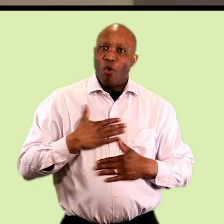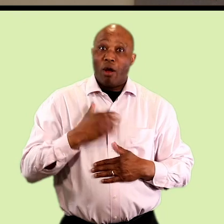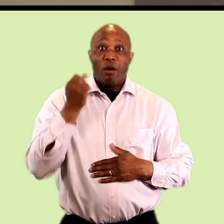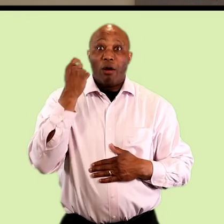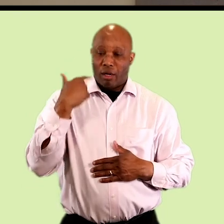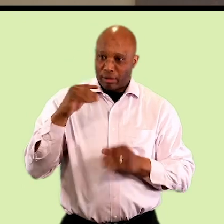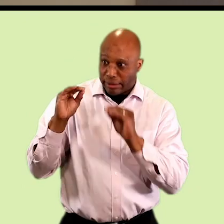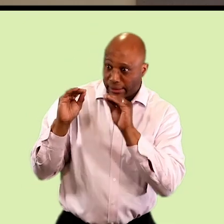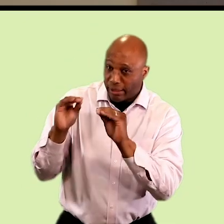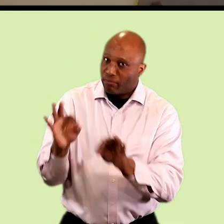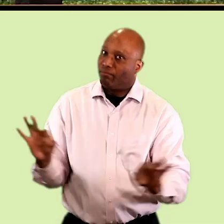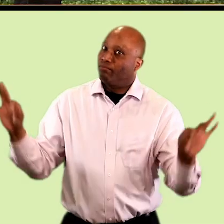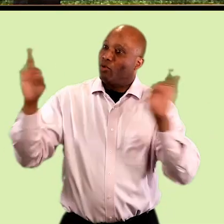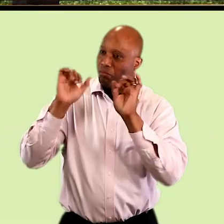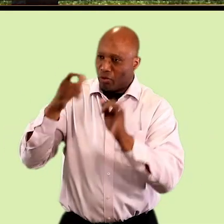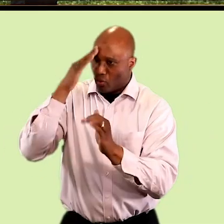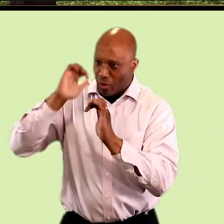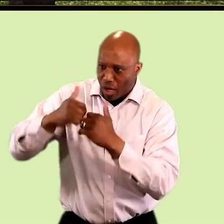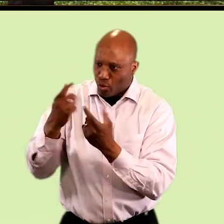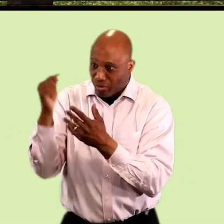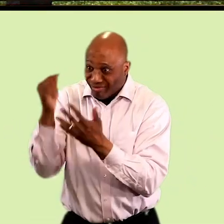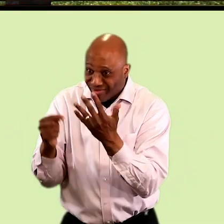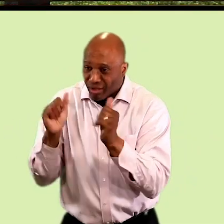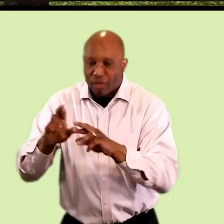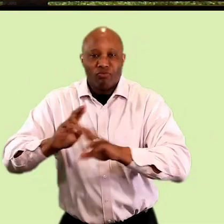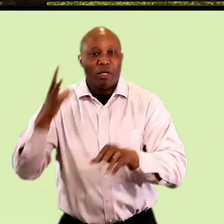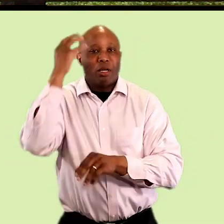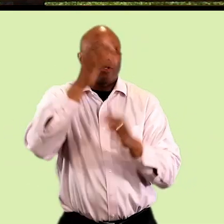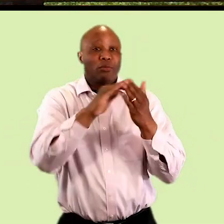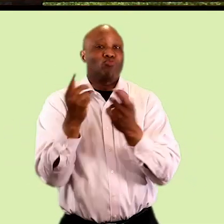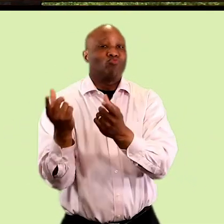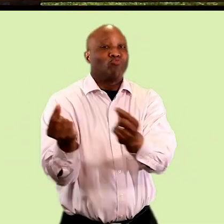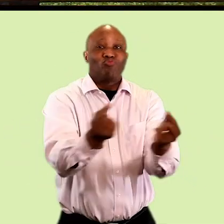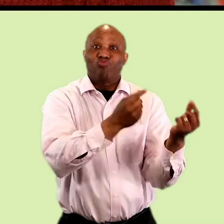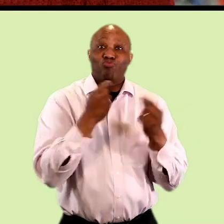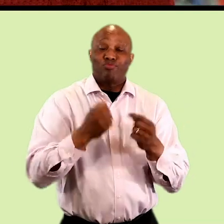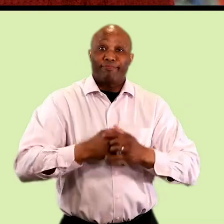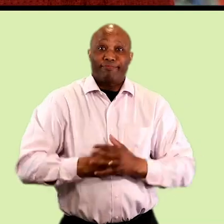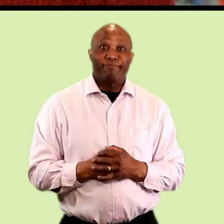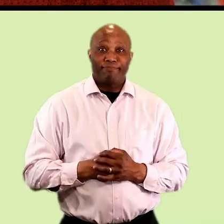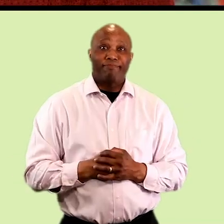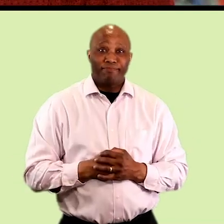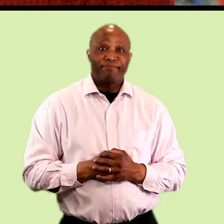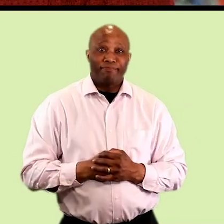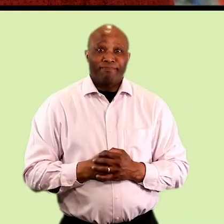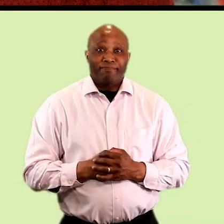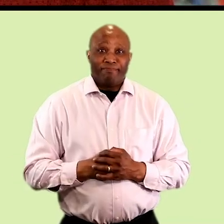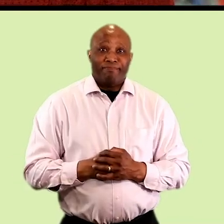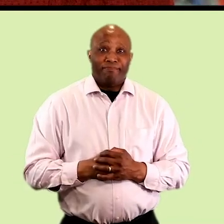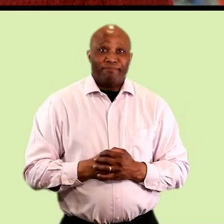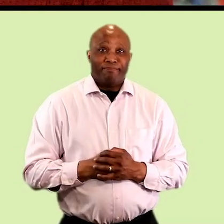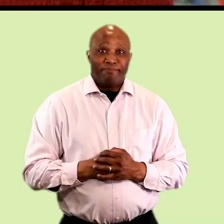activities, that they care about him, that they're teaching him the things that we know he needs to learn and we don't have to worry about Tyler.